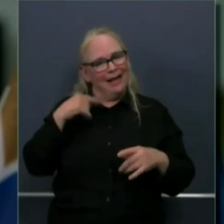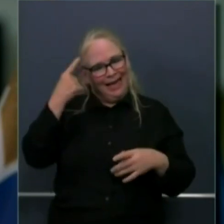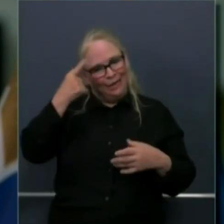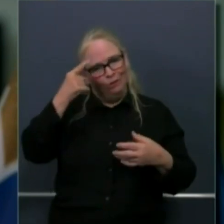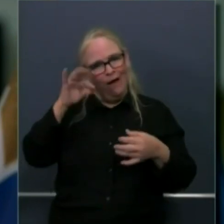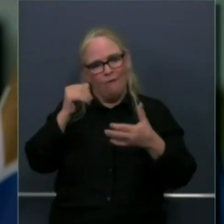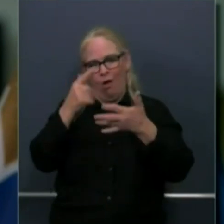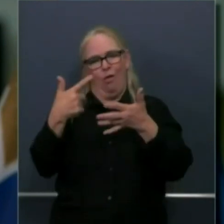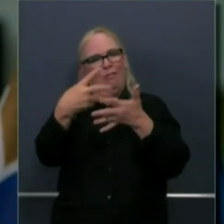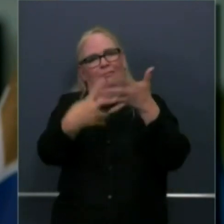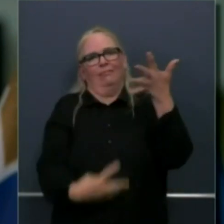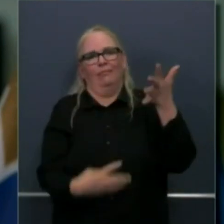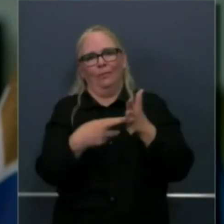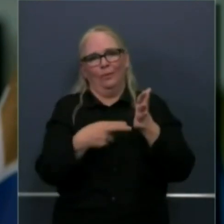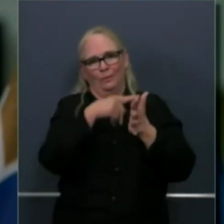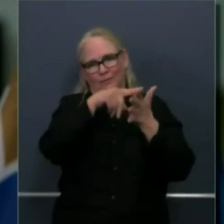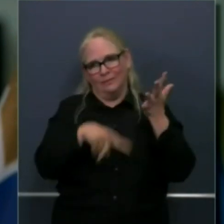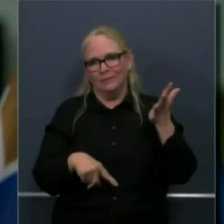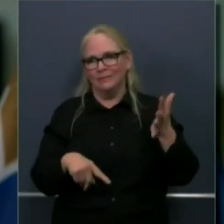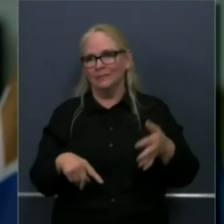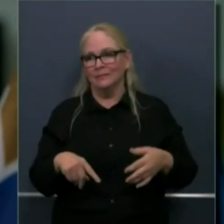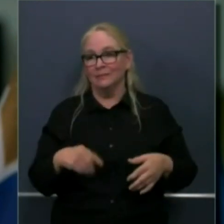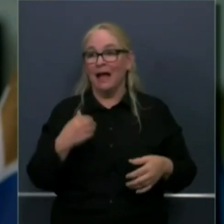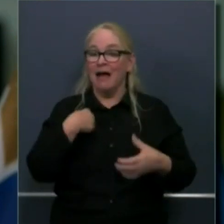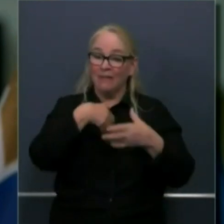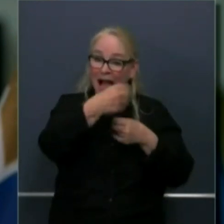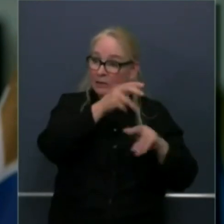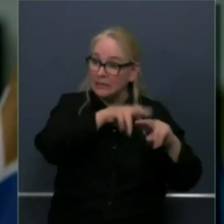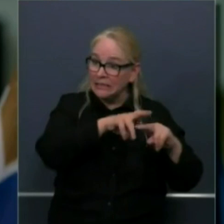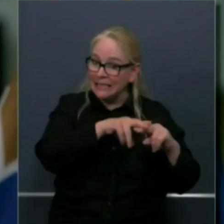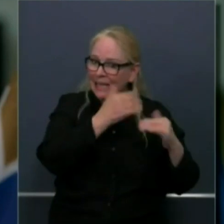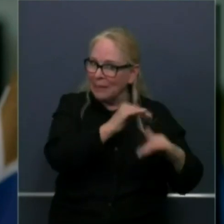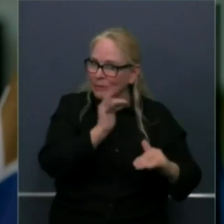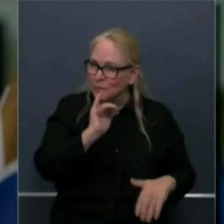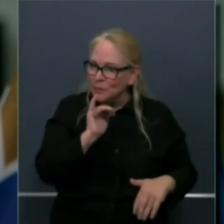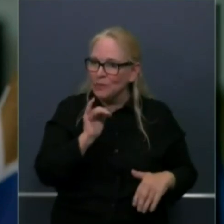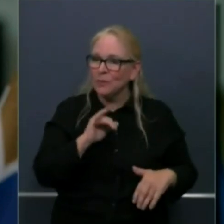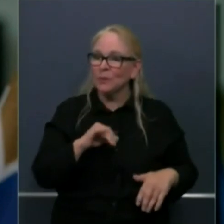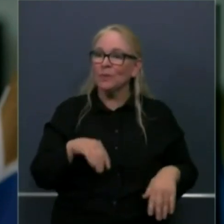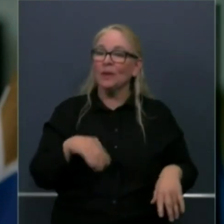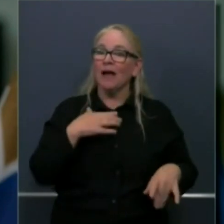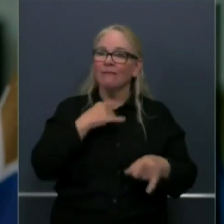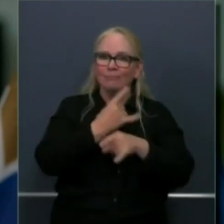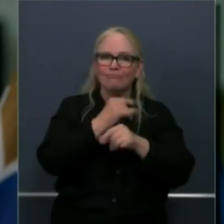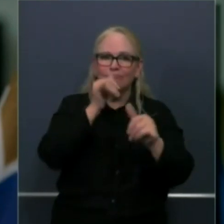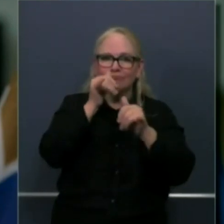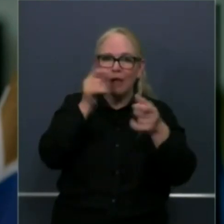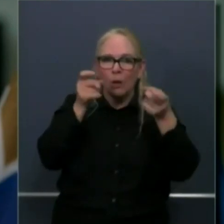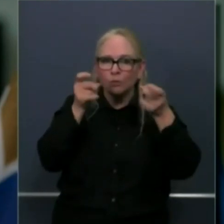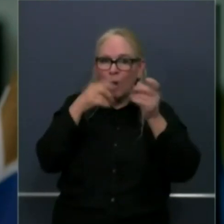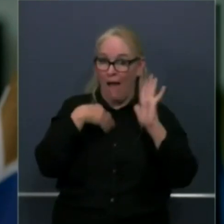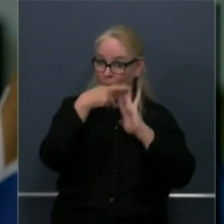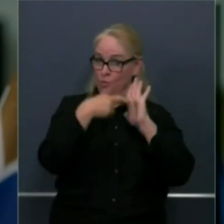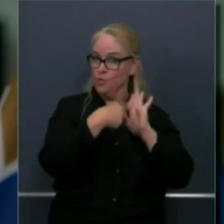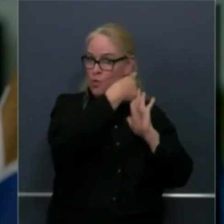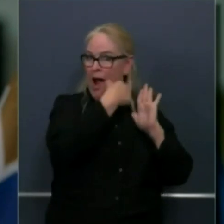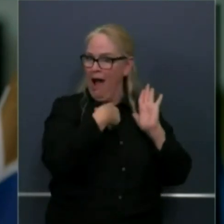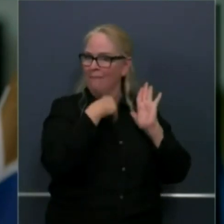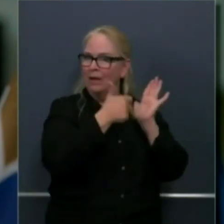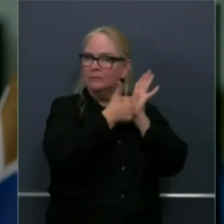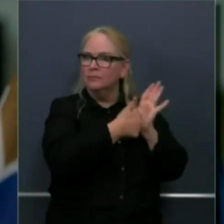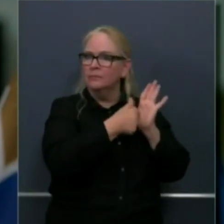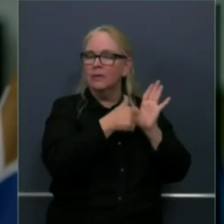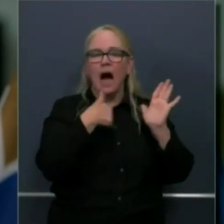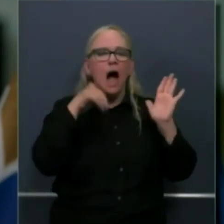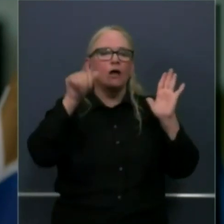seating limitations. There's alcohol beverage control components to that. I can honestly go on, and I mean this, probably another 10, 15 minutes